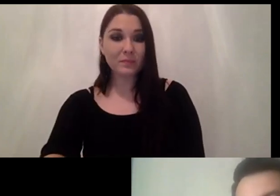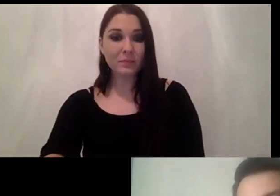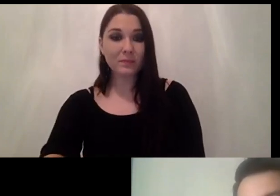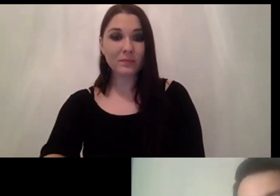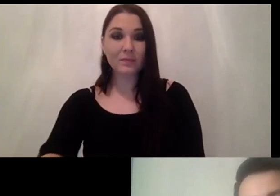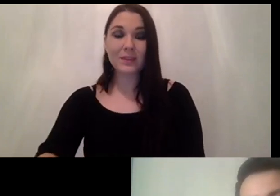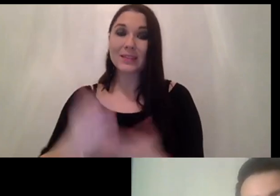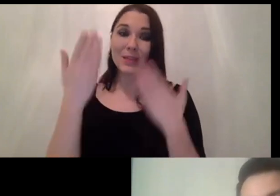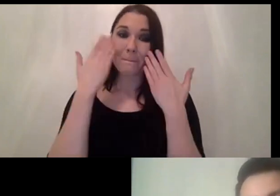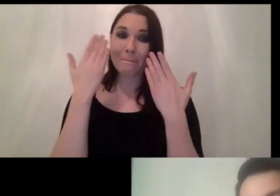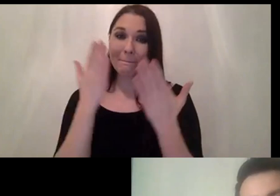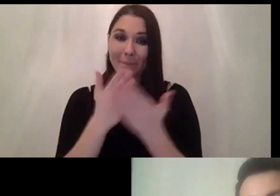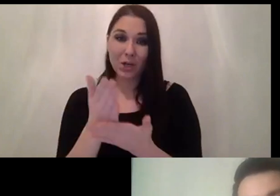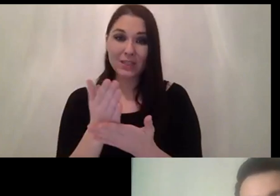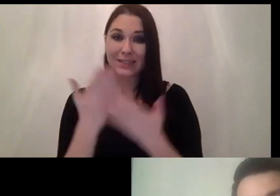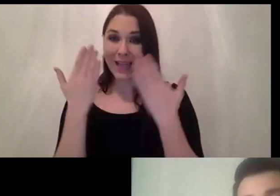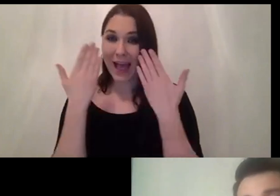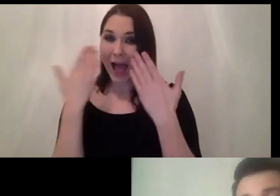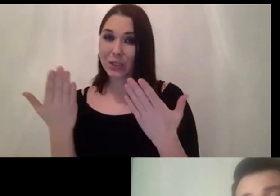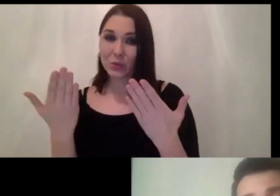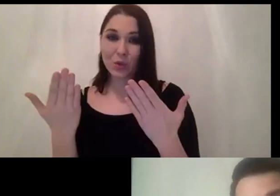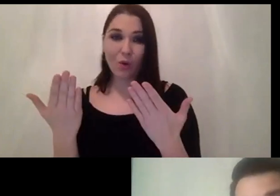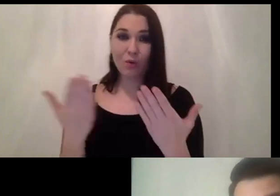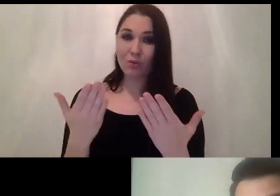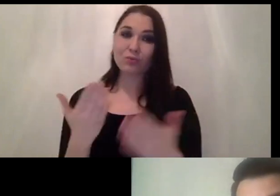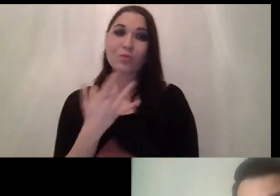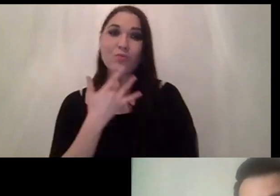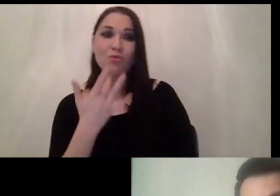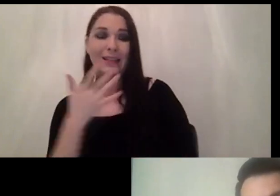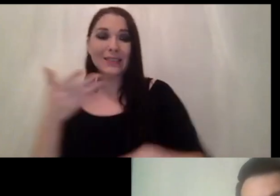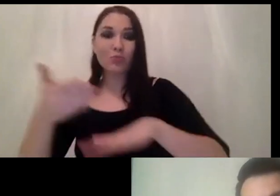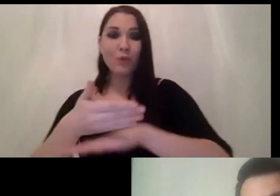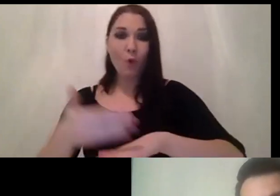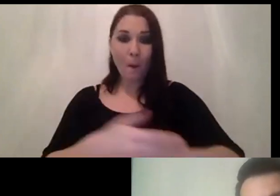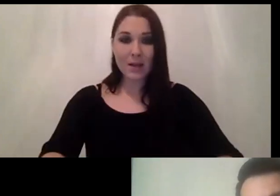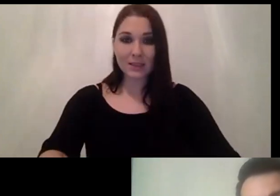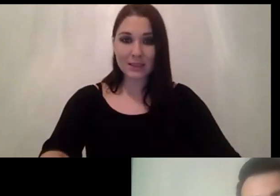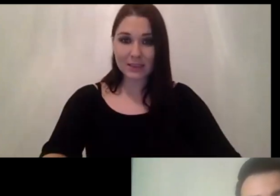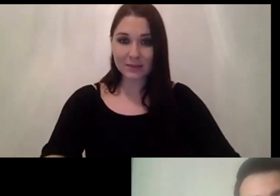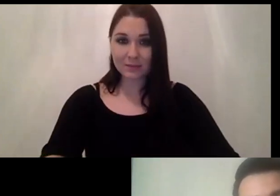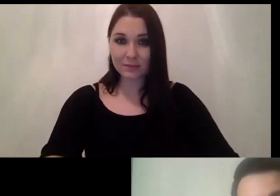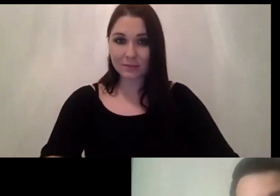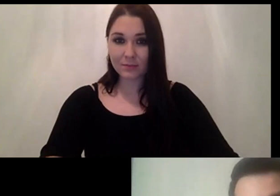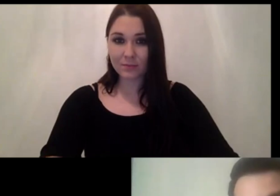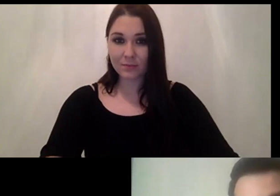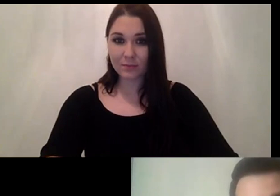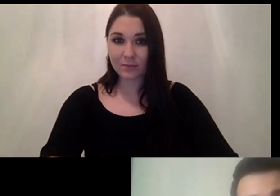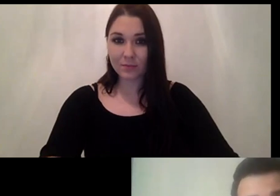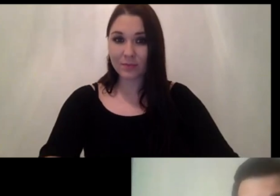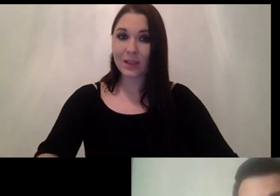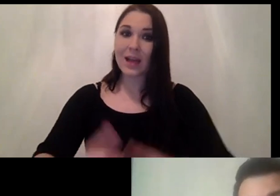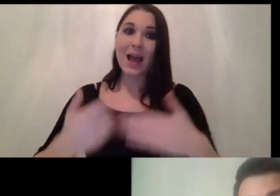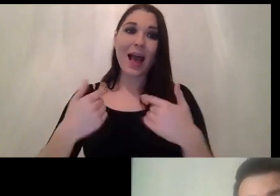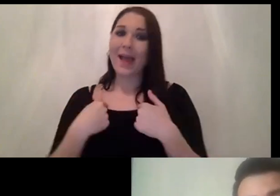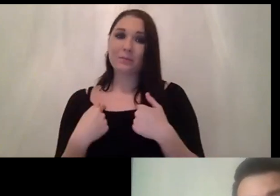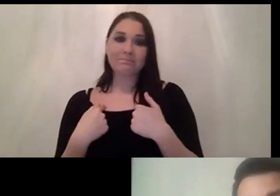about for instance the trade-off between price and performance because i i was not the one choosing those cameras